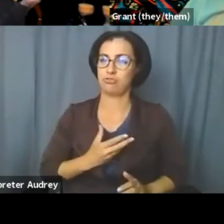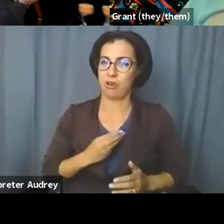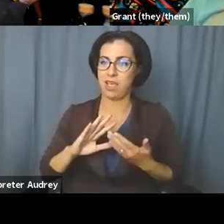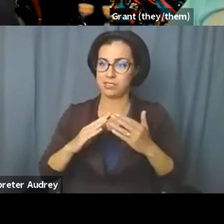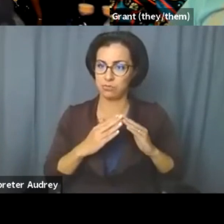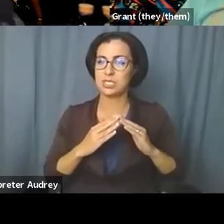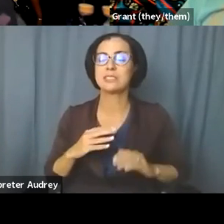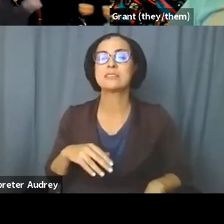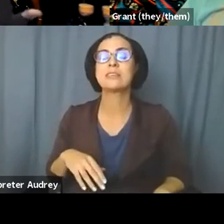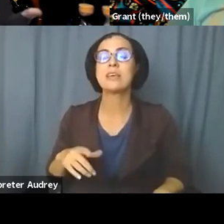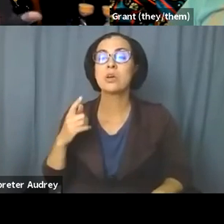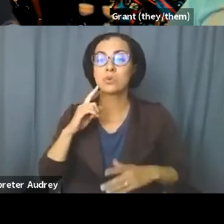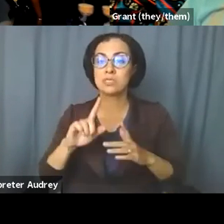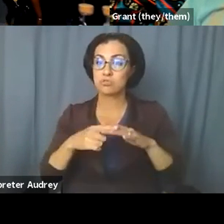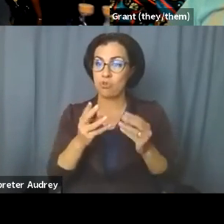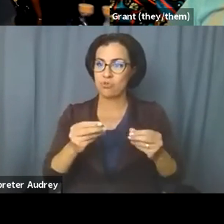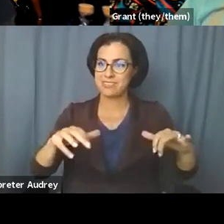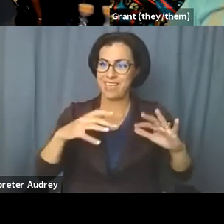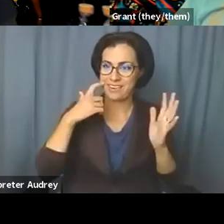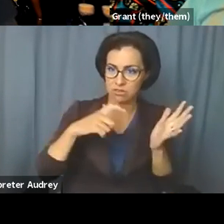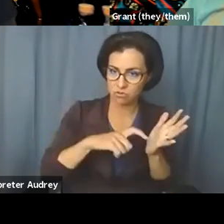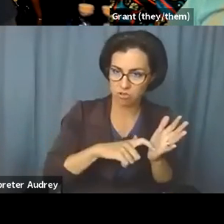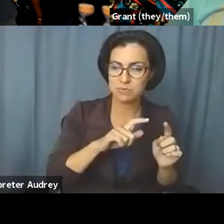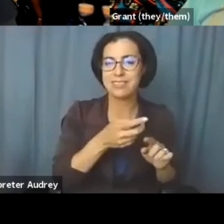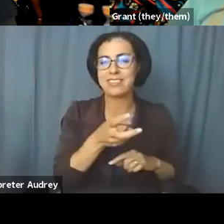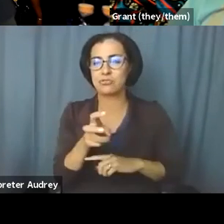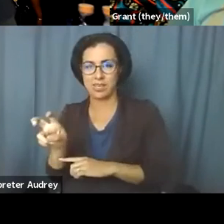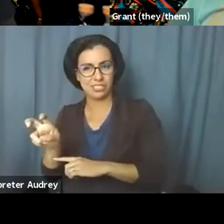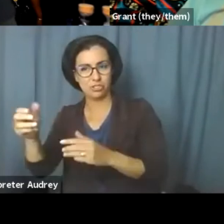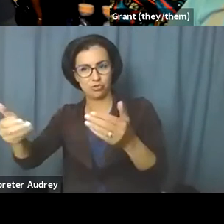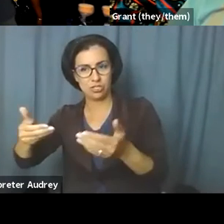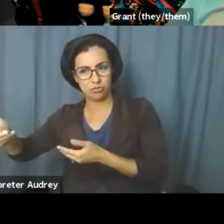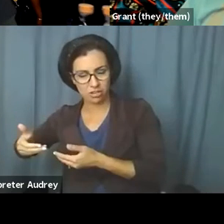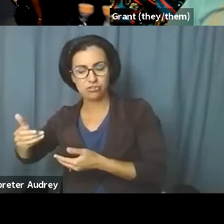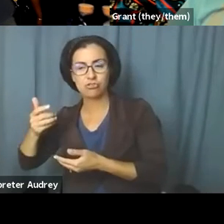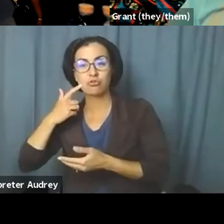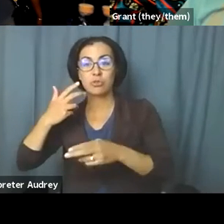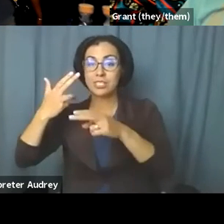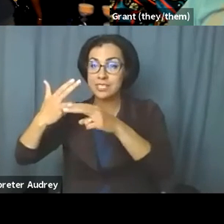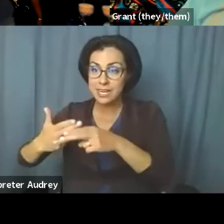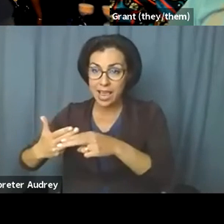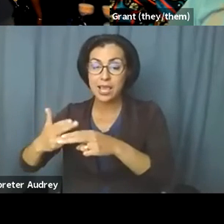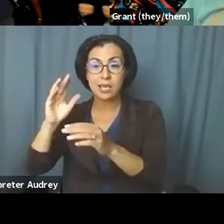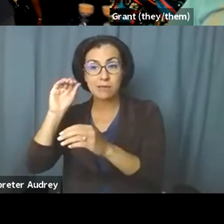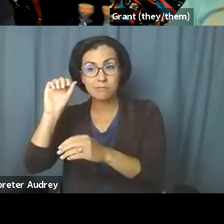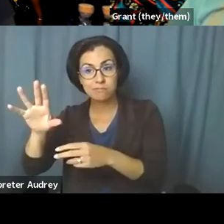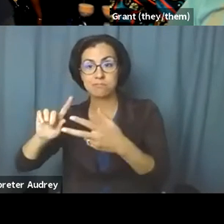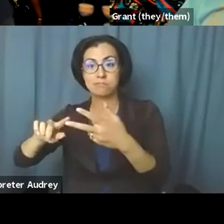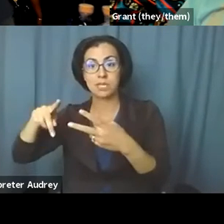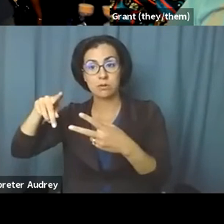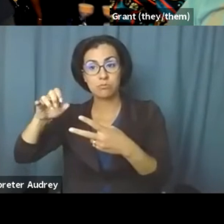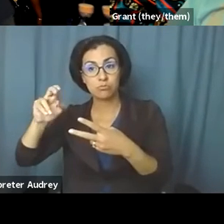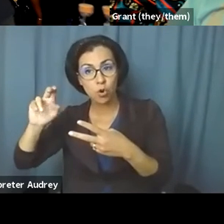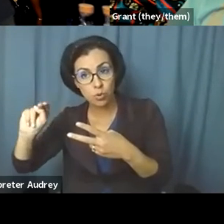acknowledgment, and then we will transition directly into our introductions, where we'll share our name, we'll do a pronoun to